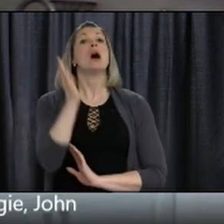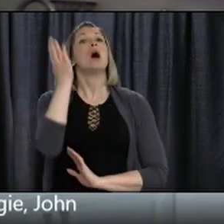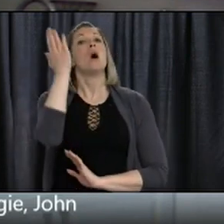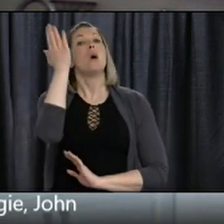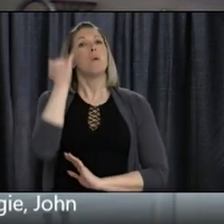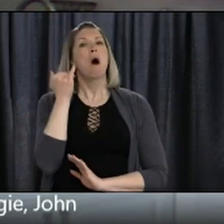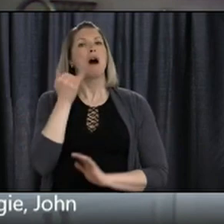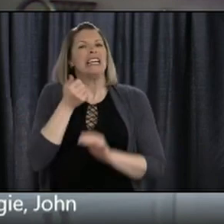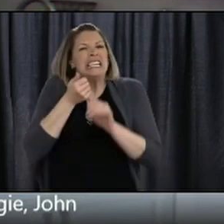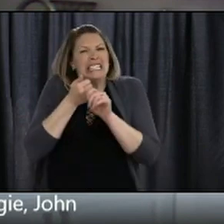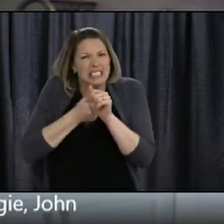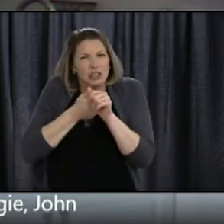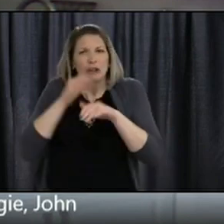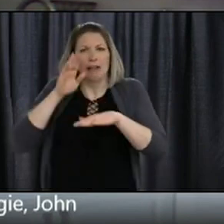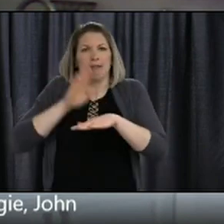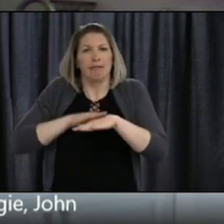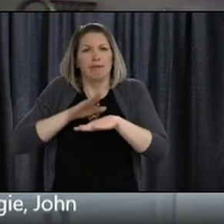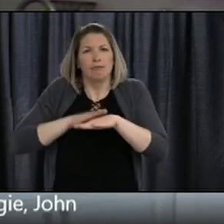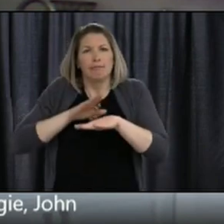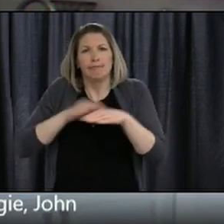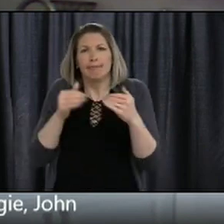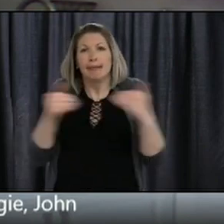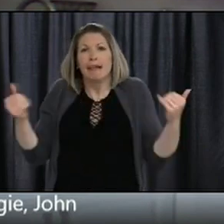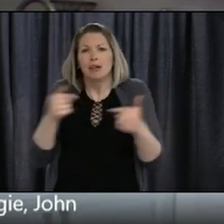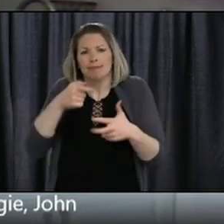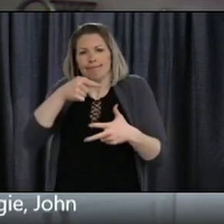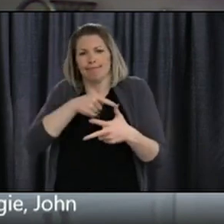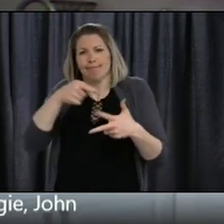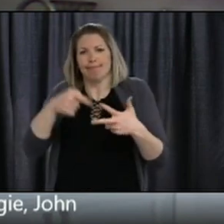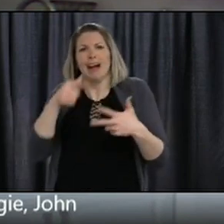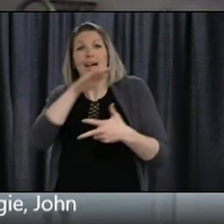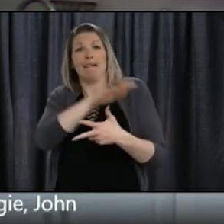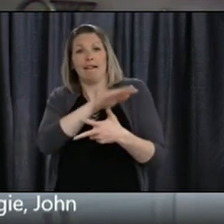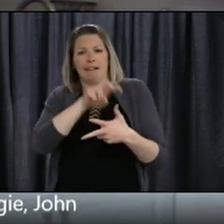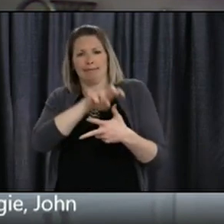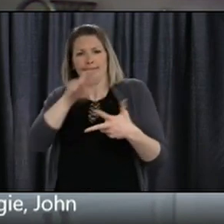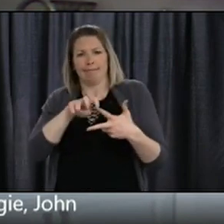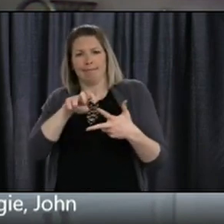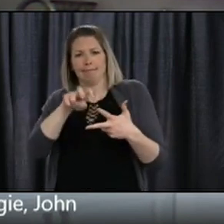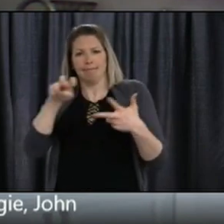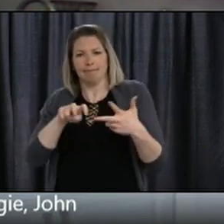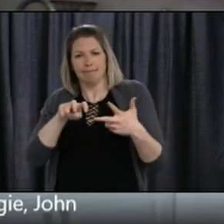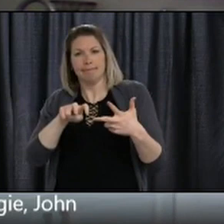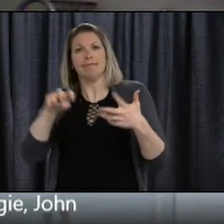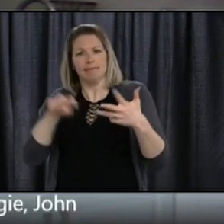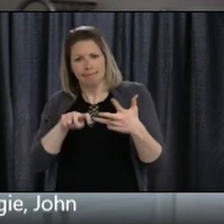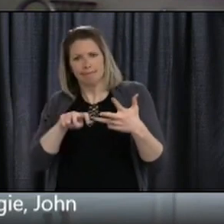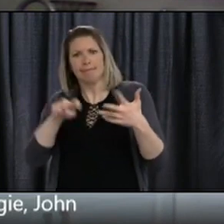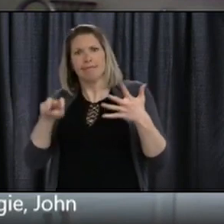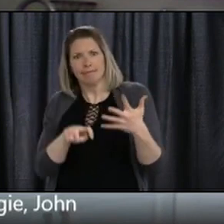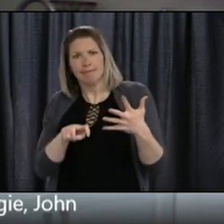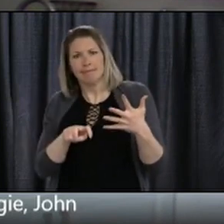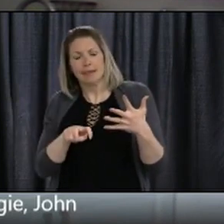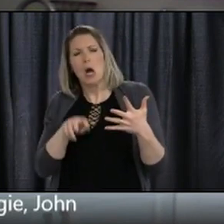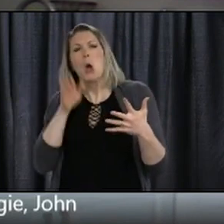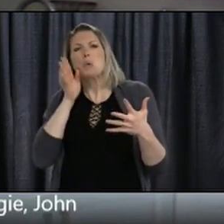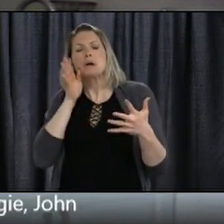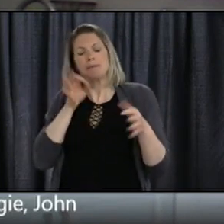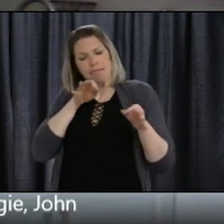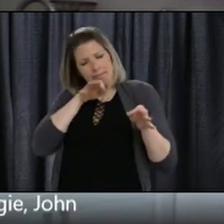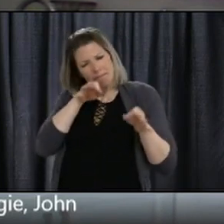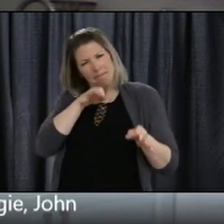and stages that Dr. Fitzgerald's plan has prescribed. This is no time